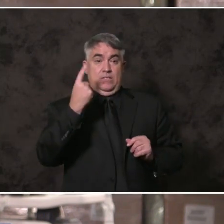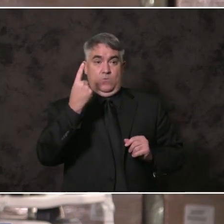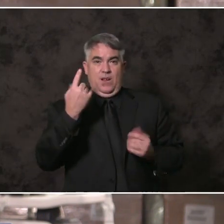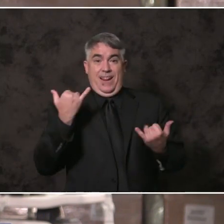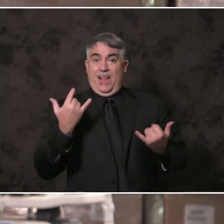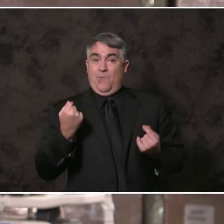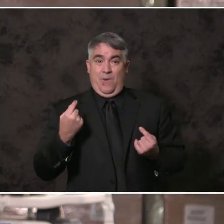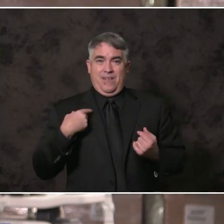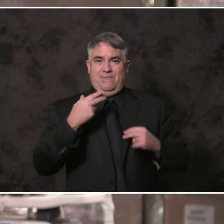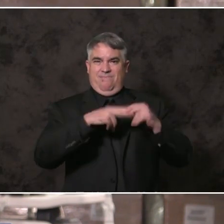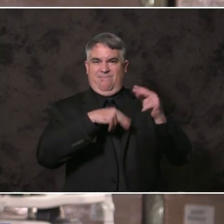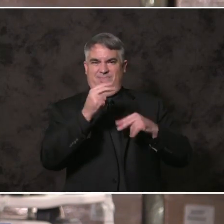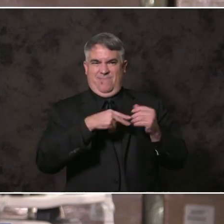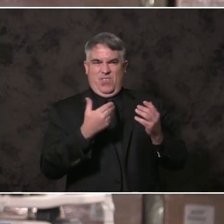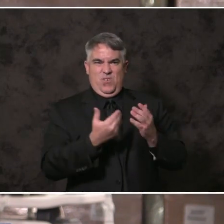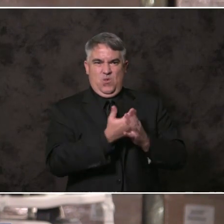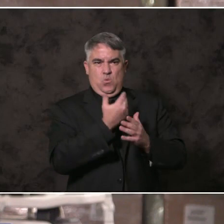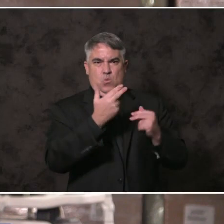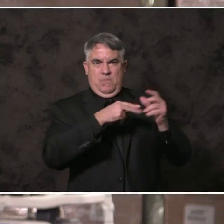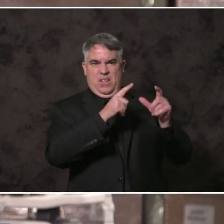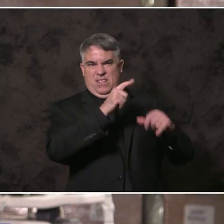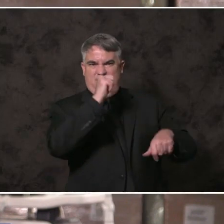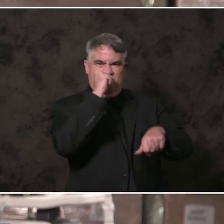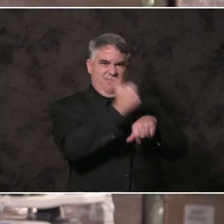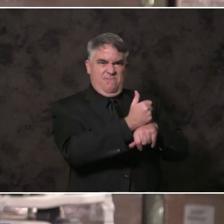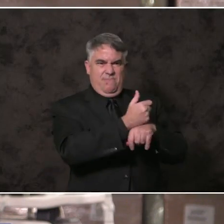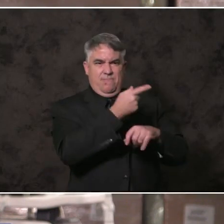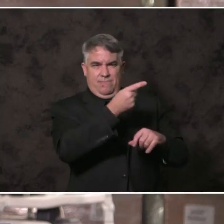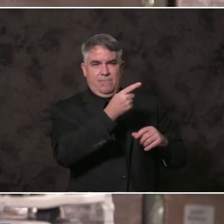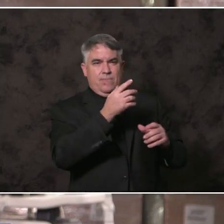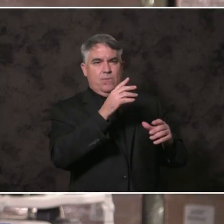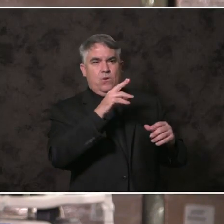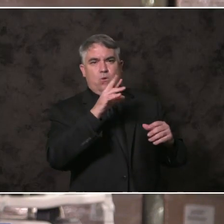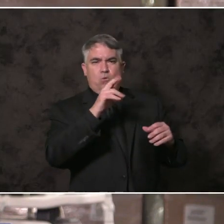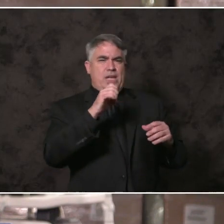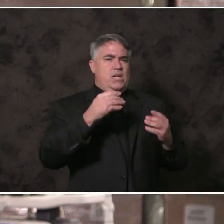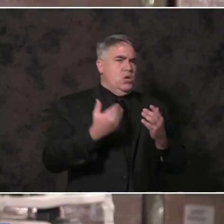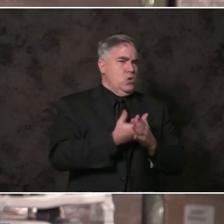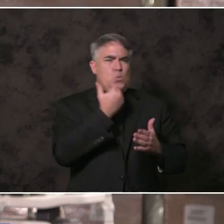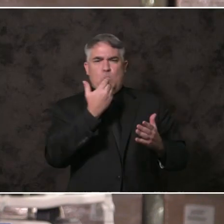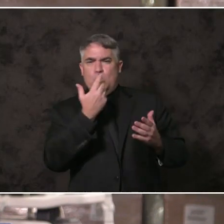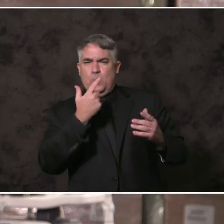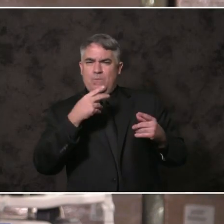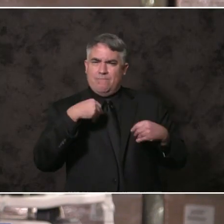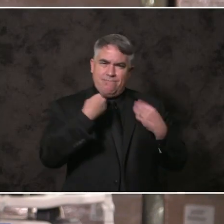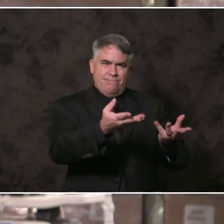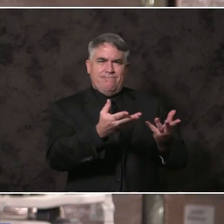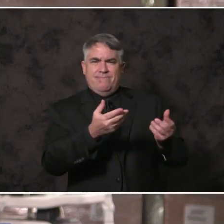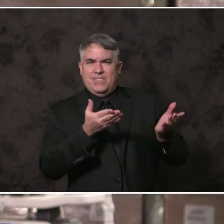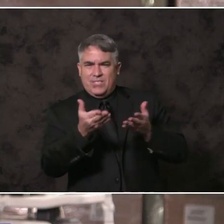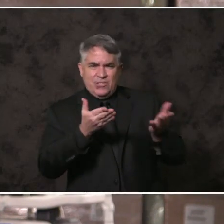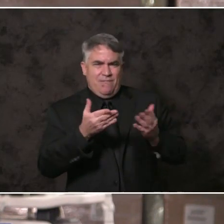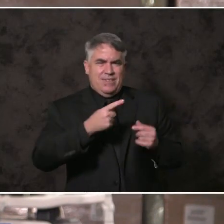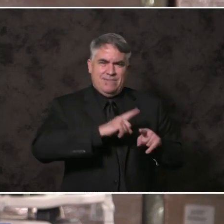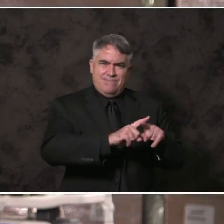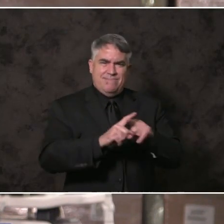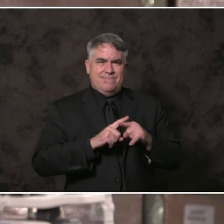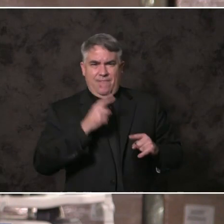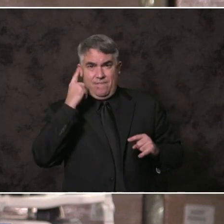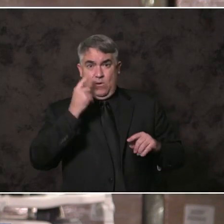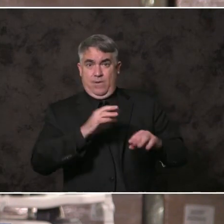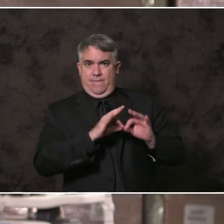creating a place of rehabilitation and renewal that delivers restorative services, encourages family engagement,